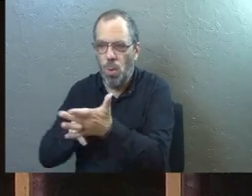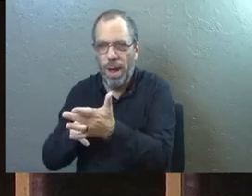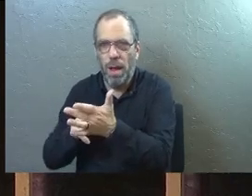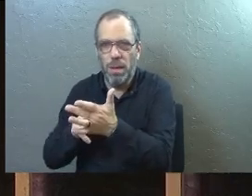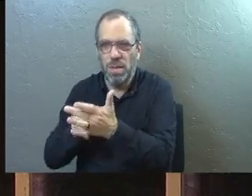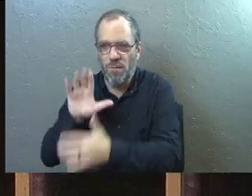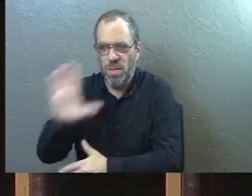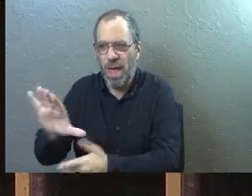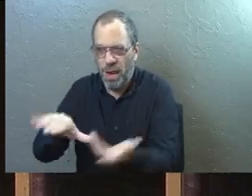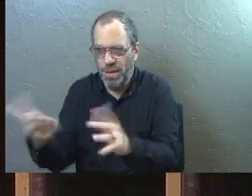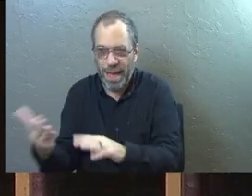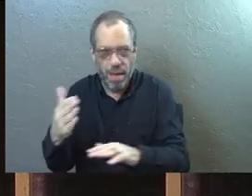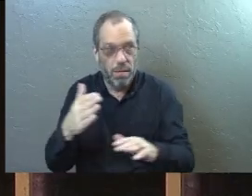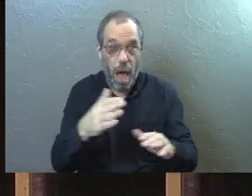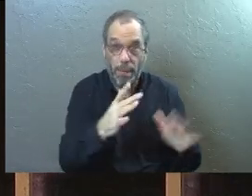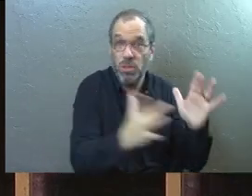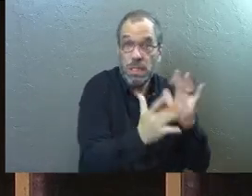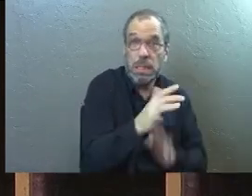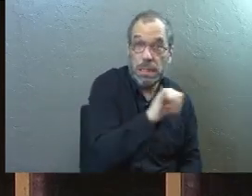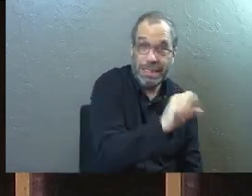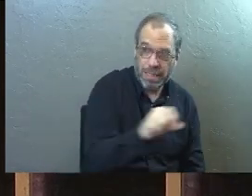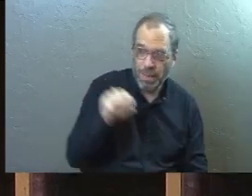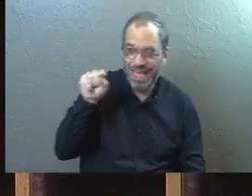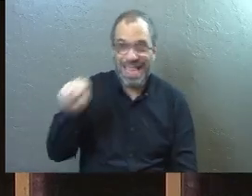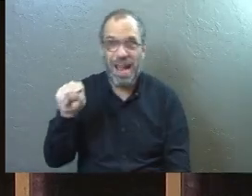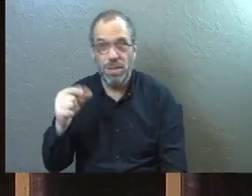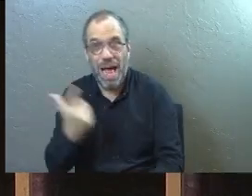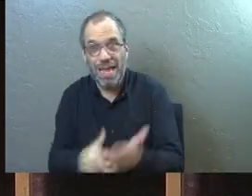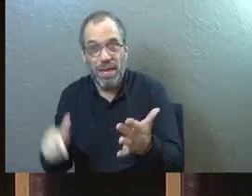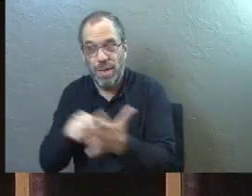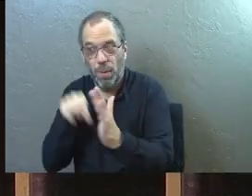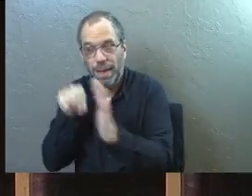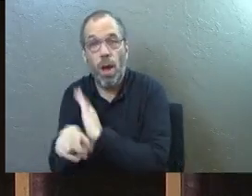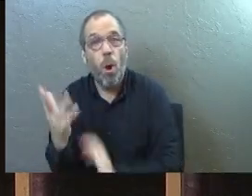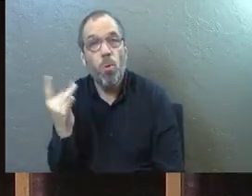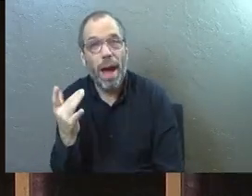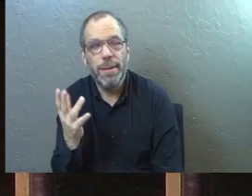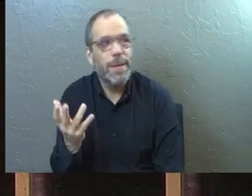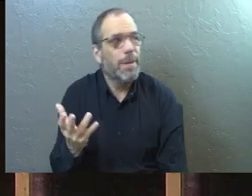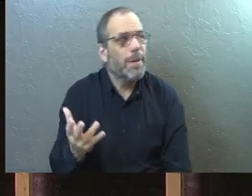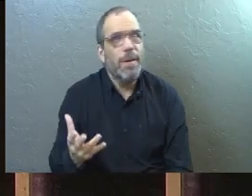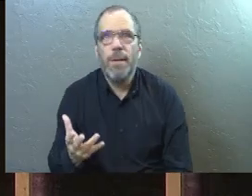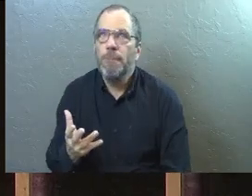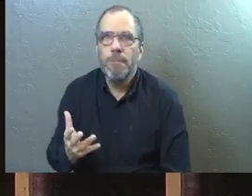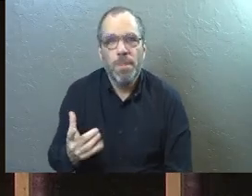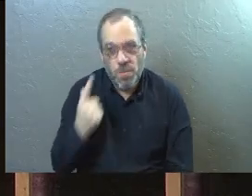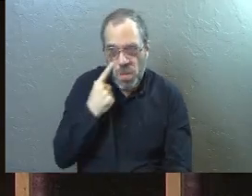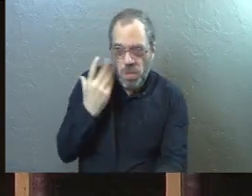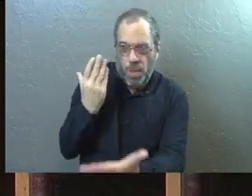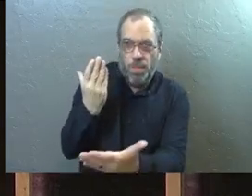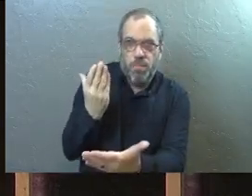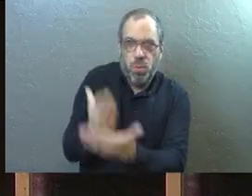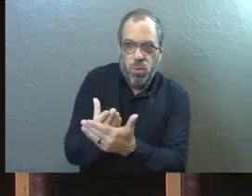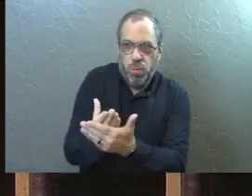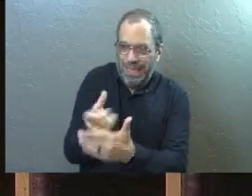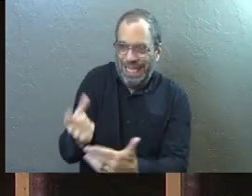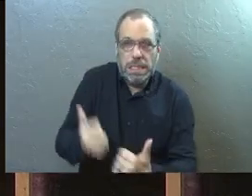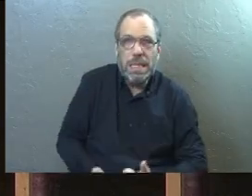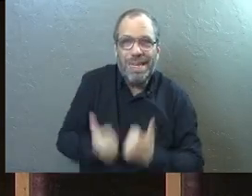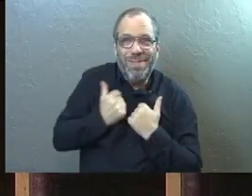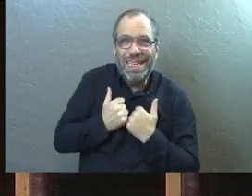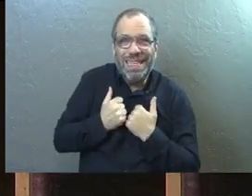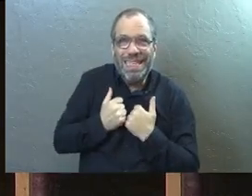for their death besides Jesus. Why? Because the evidence is walking around